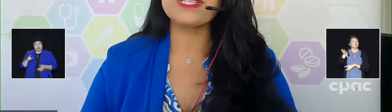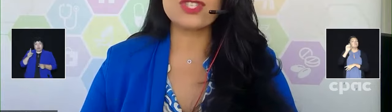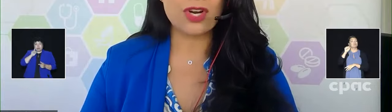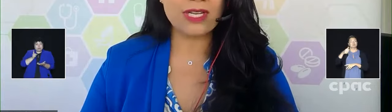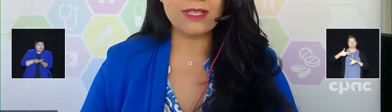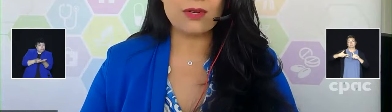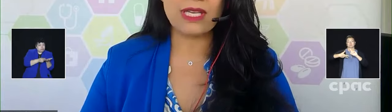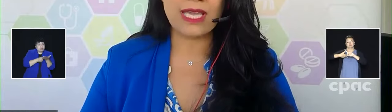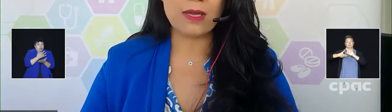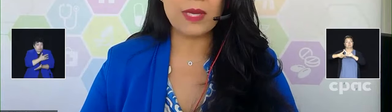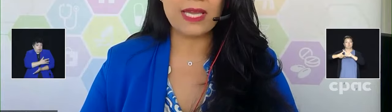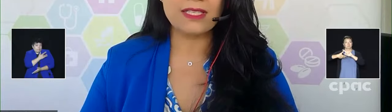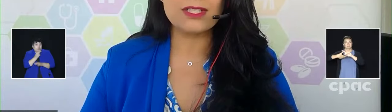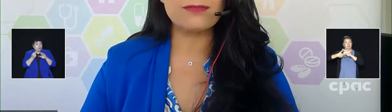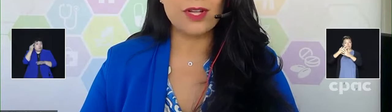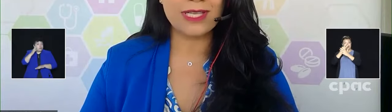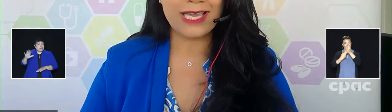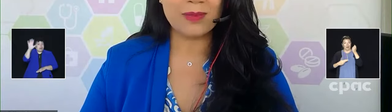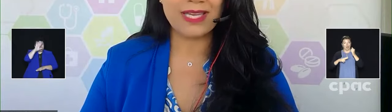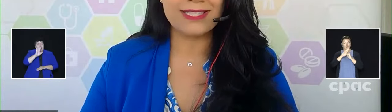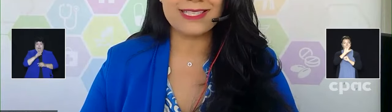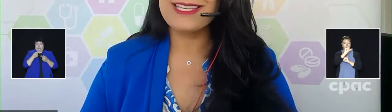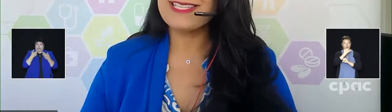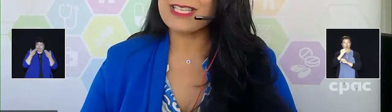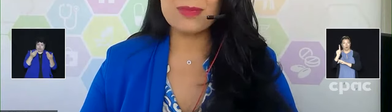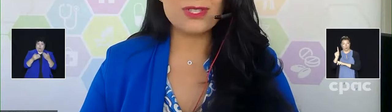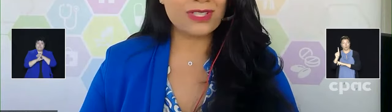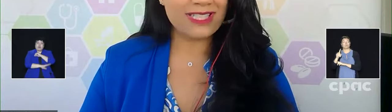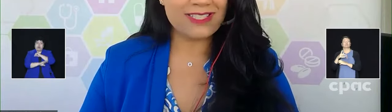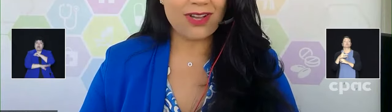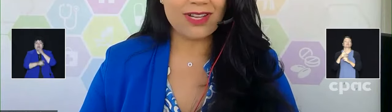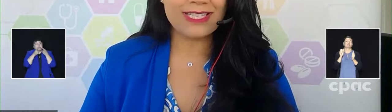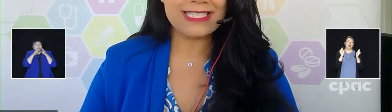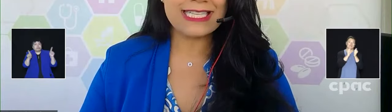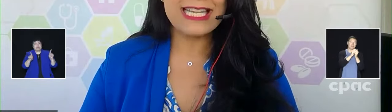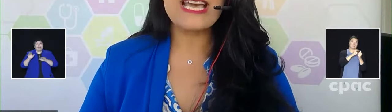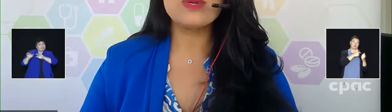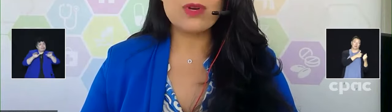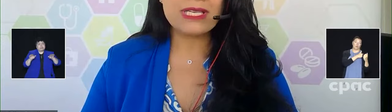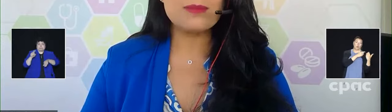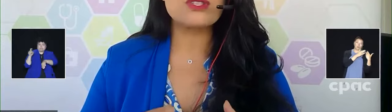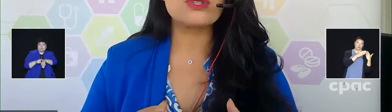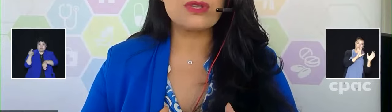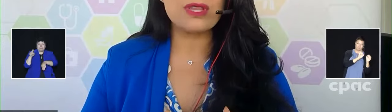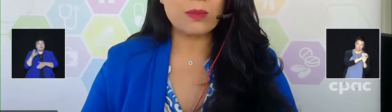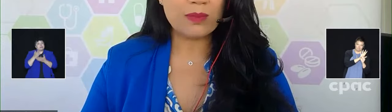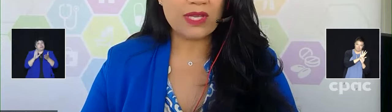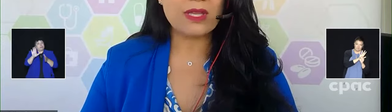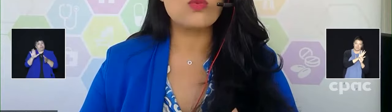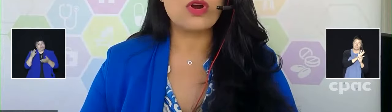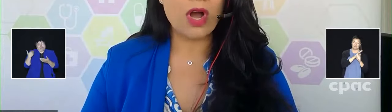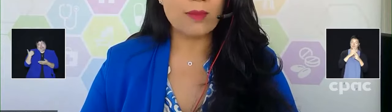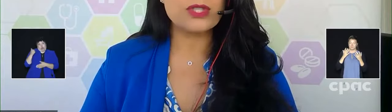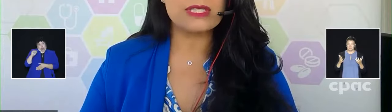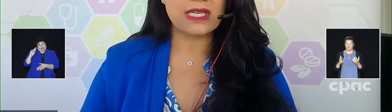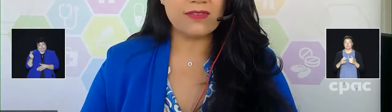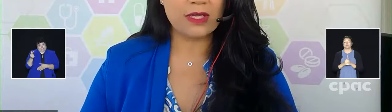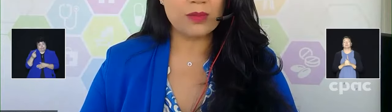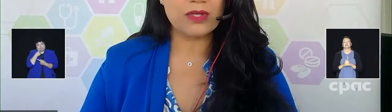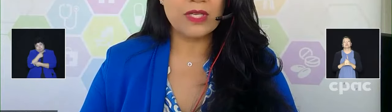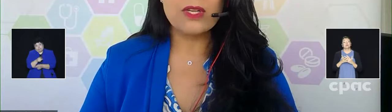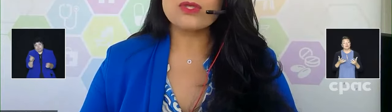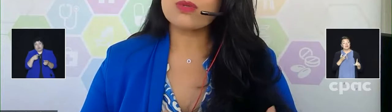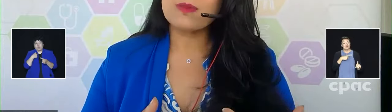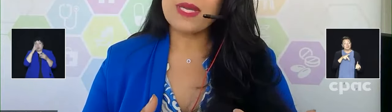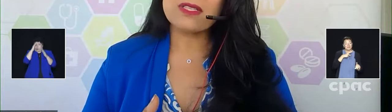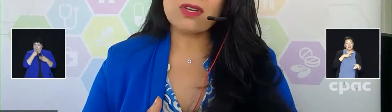that were going to be starting their campaigns, their fall campaigns, some as early as August and we wanted to make sure that there were options that